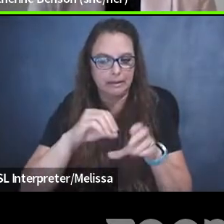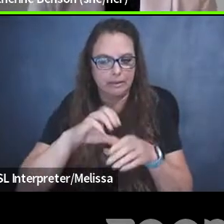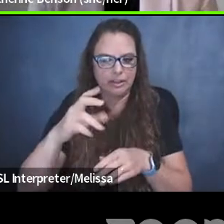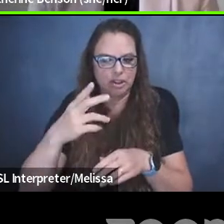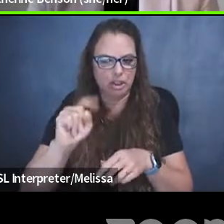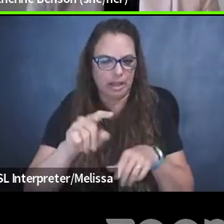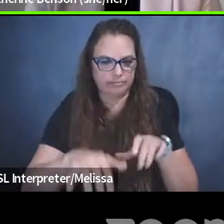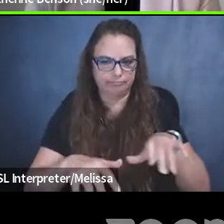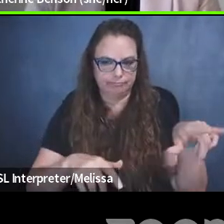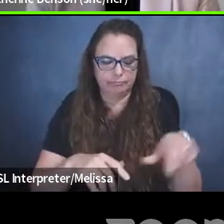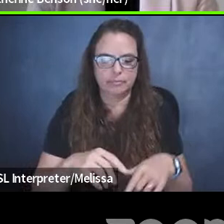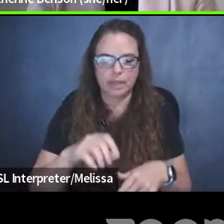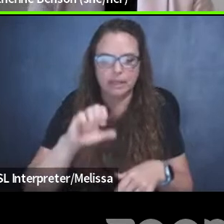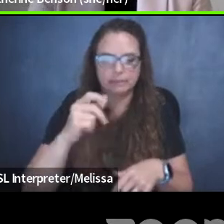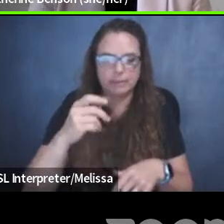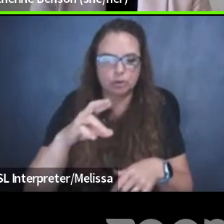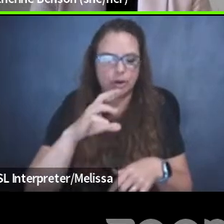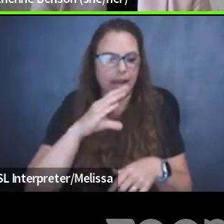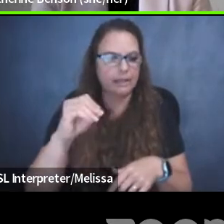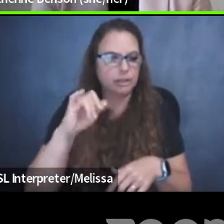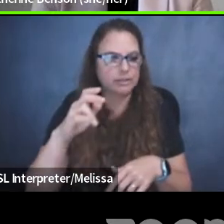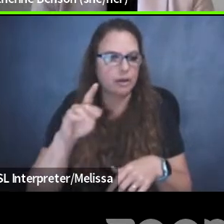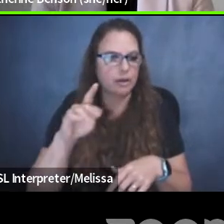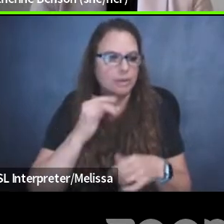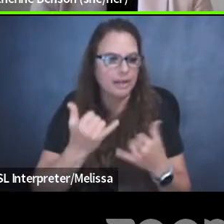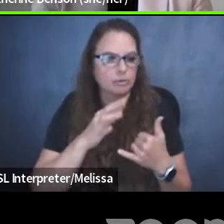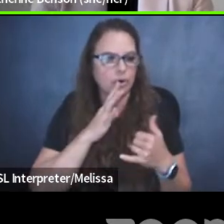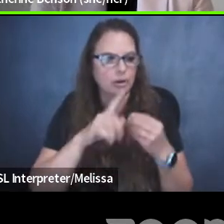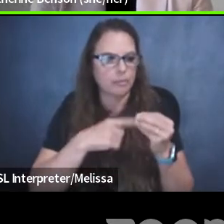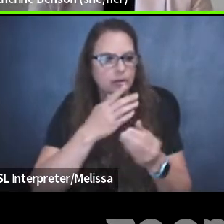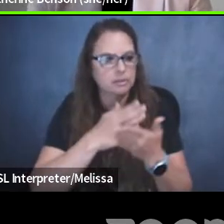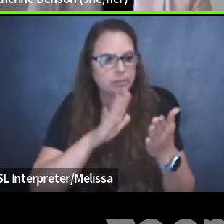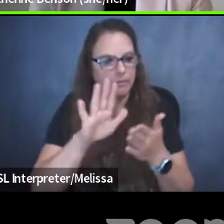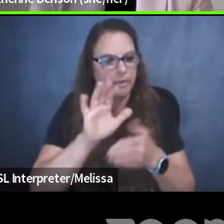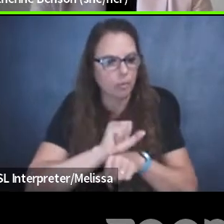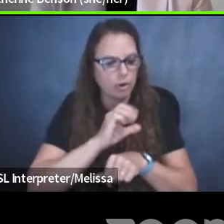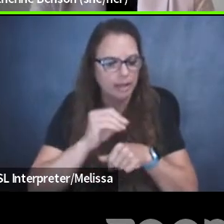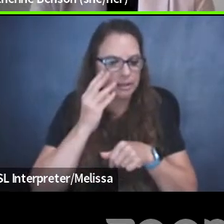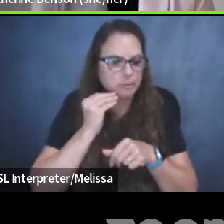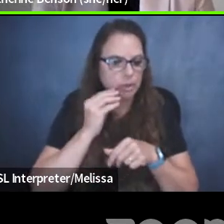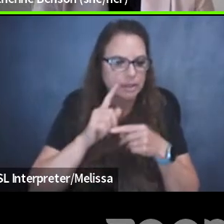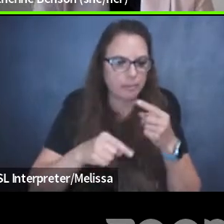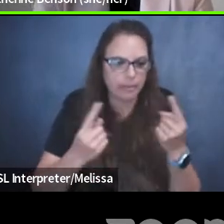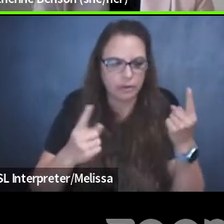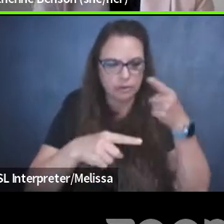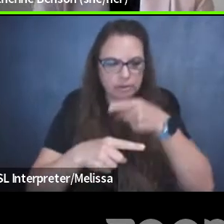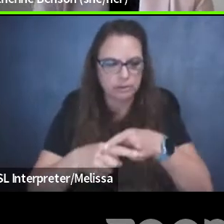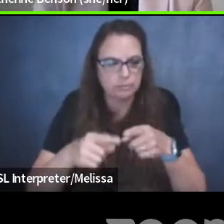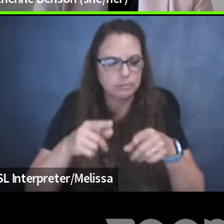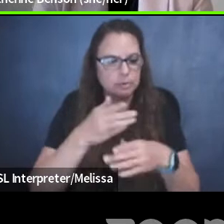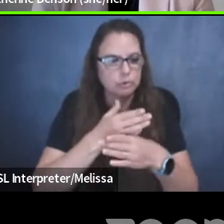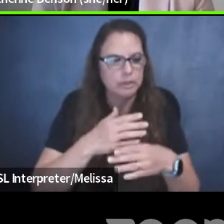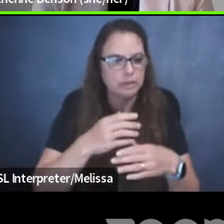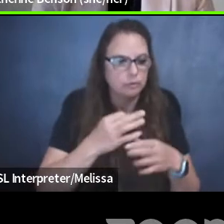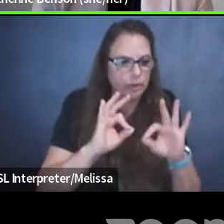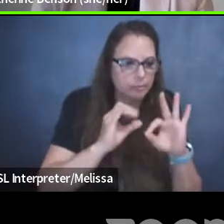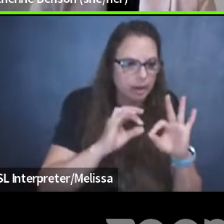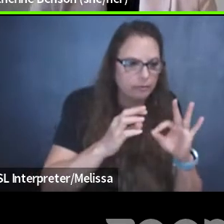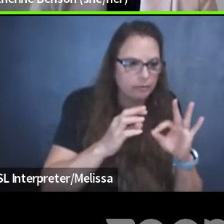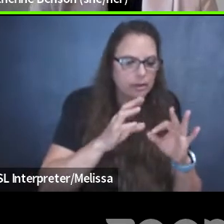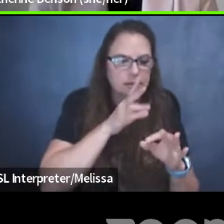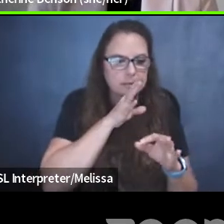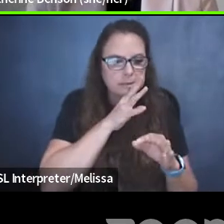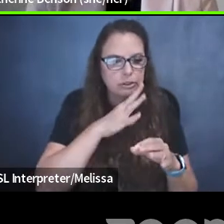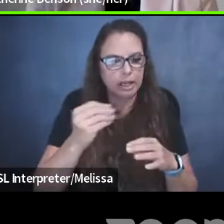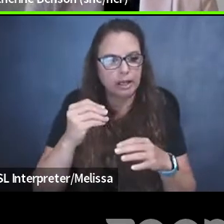Spencer and Jessica will now speak about some of their works and their experiences about the intersection between freedom of speech and privacy in the Vancouver